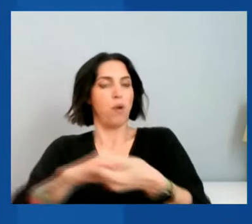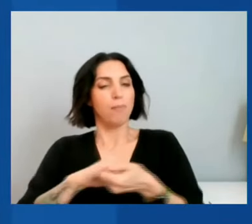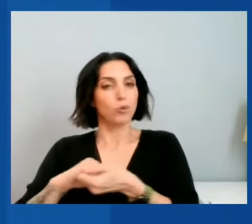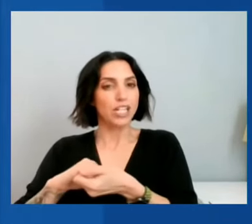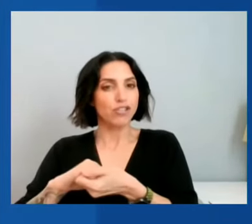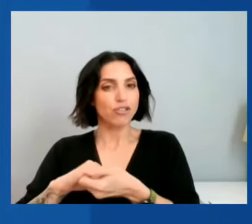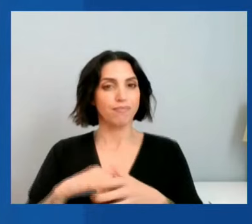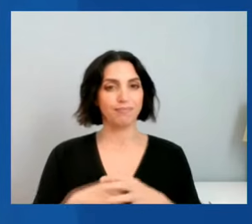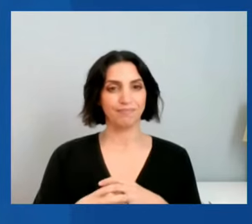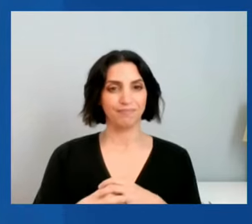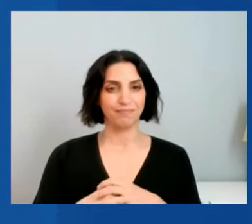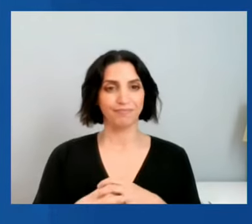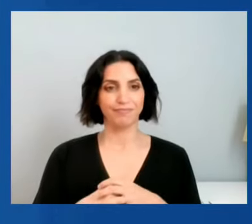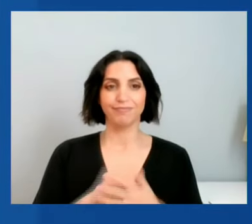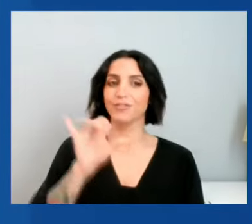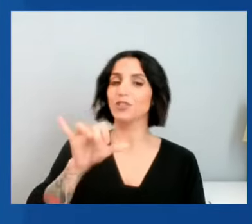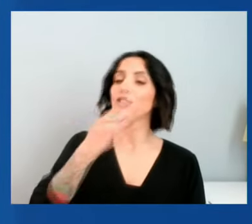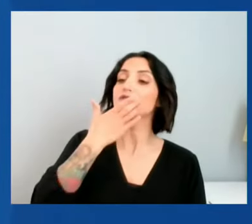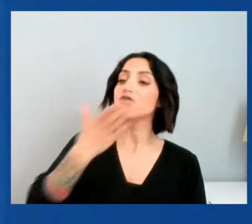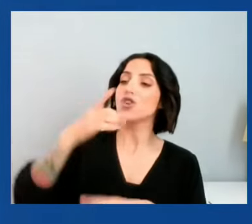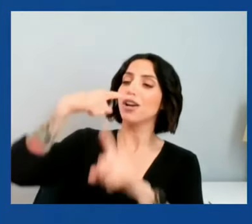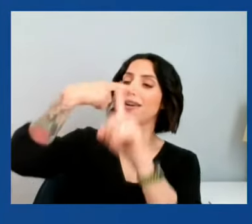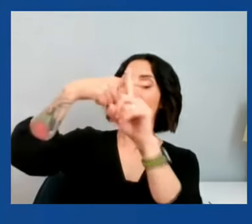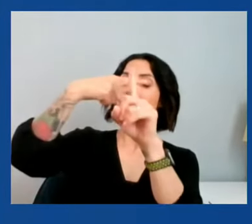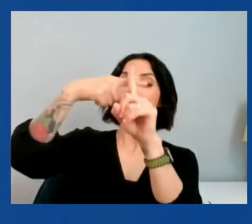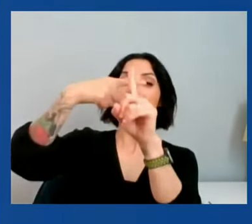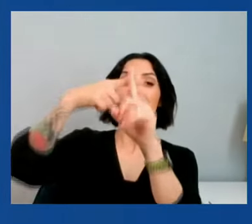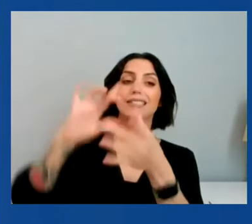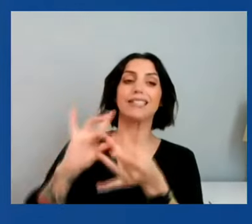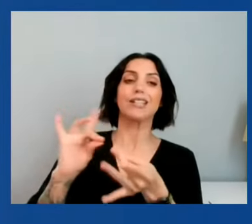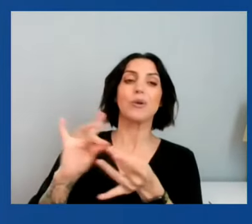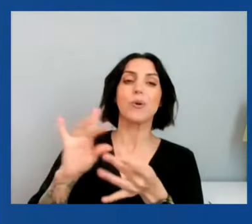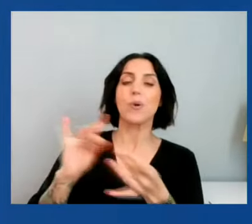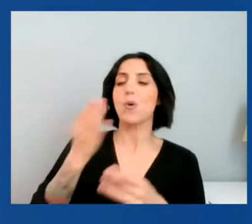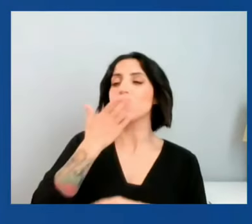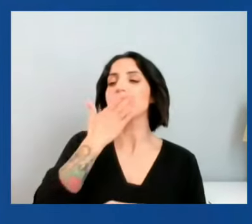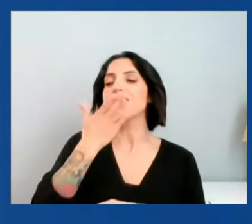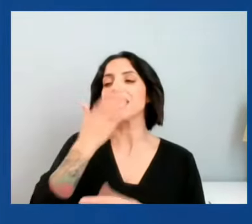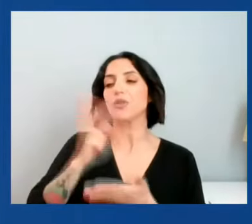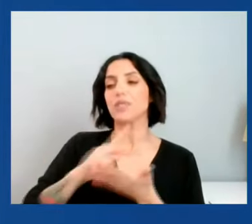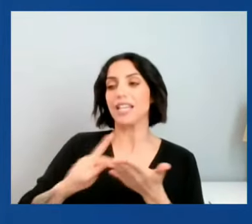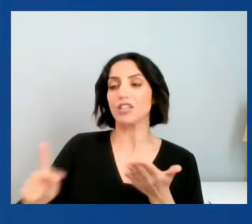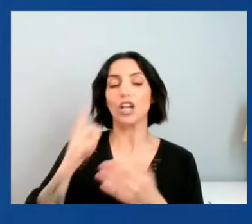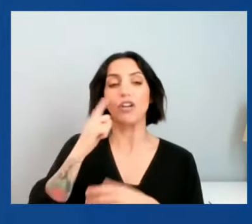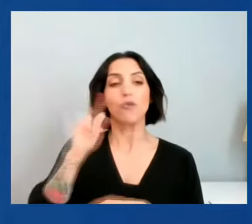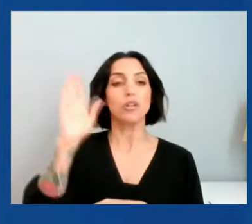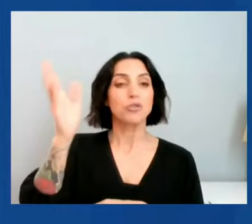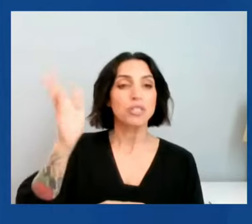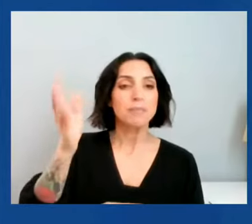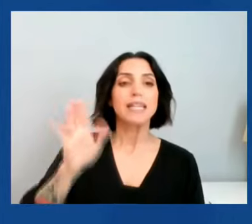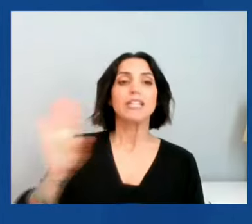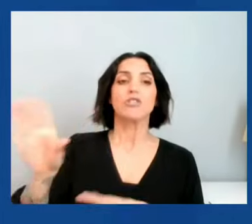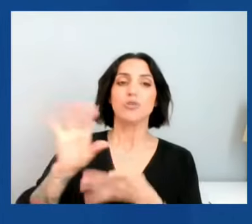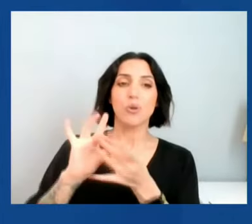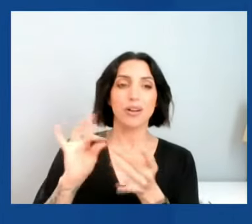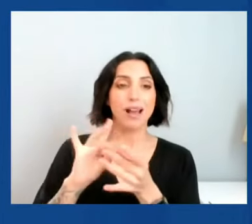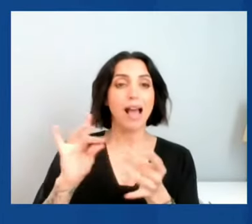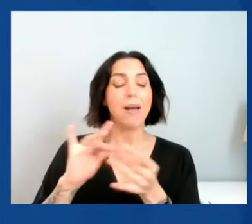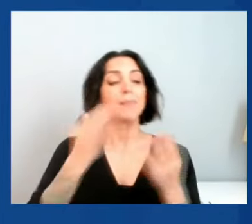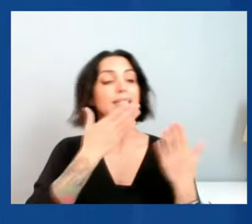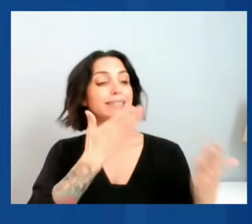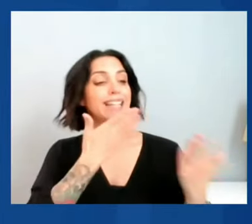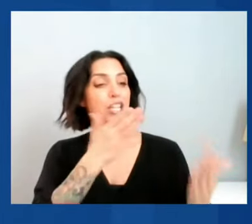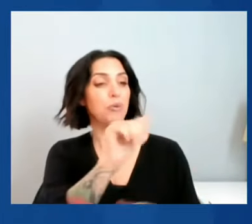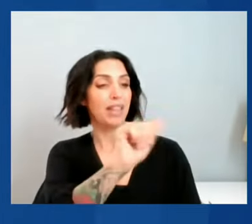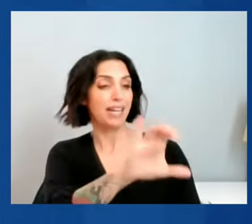Well, that's a good optimistic note to end on. Secretary, thank you so much for your speech, for your comments. Thanks to the Atlantic Council and for